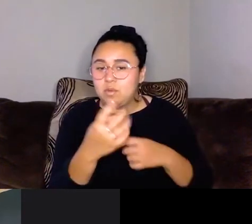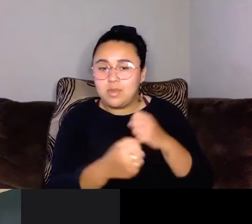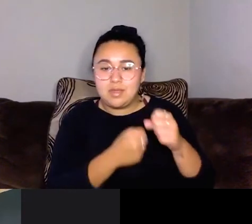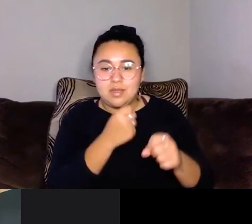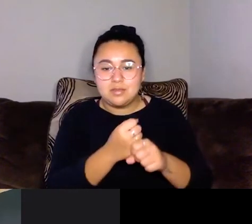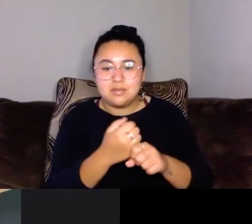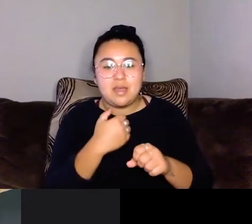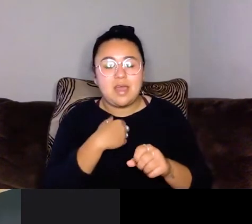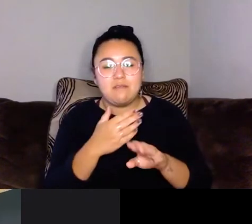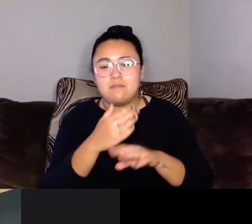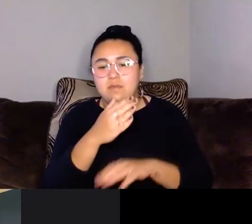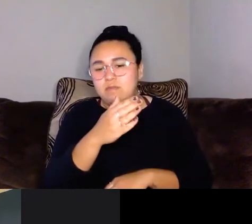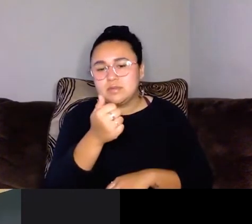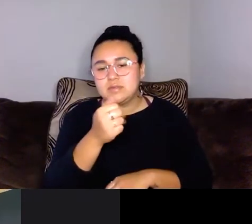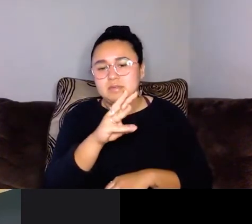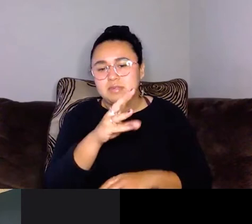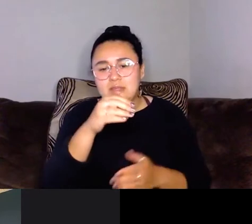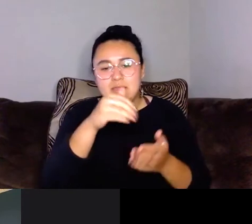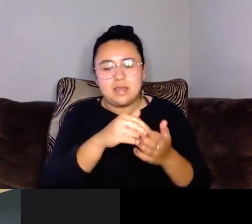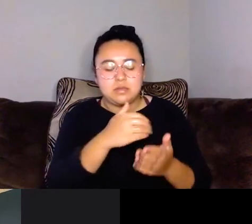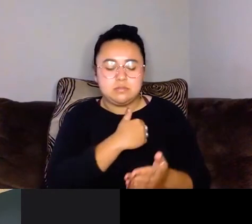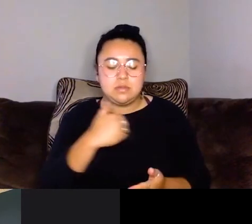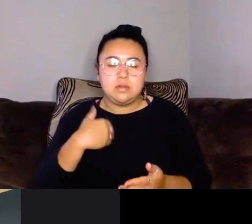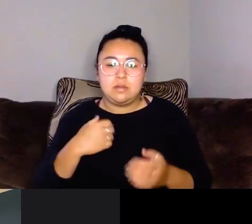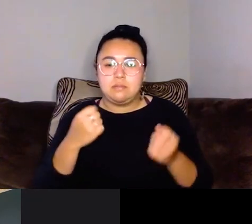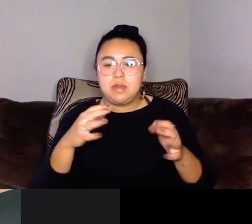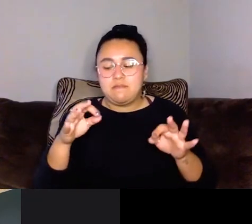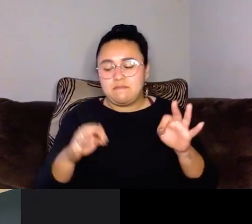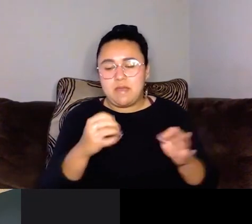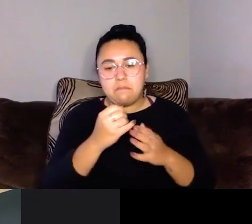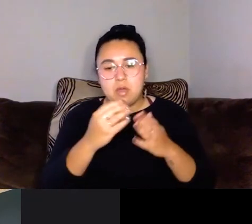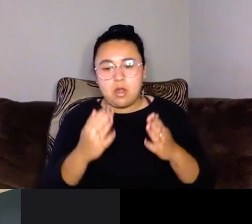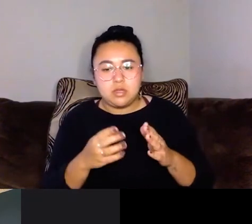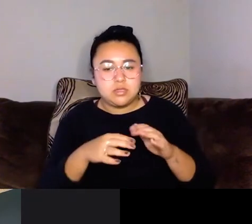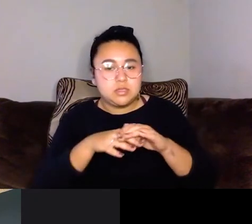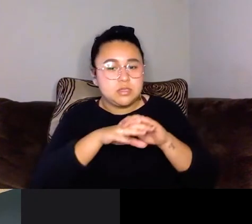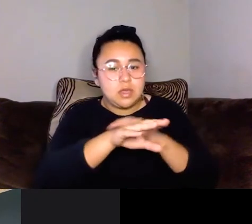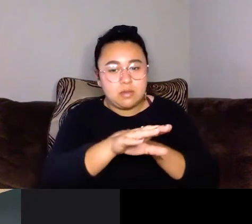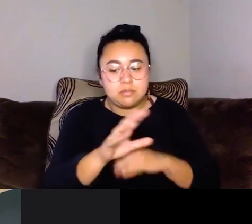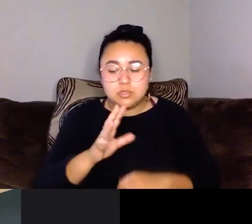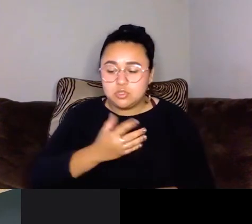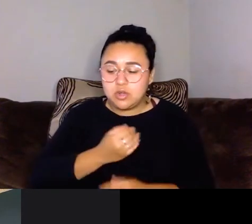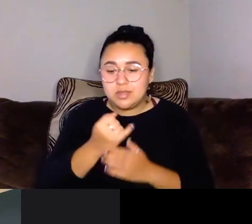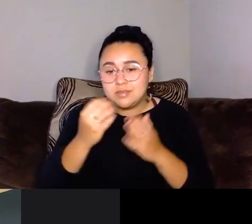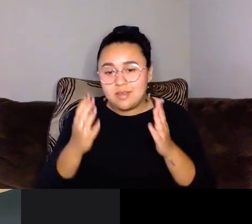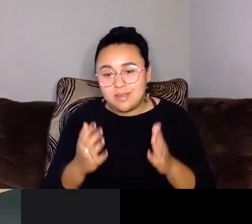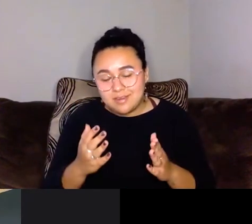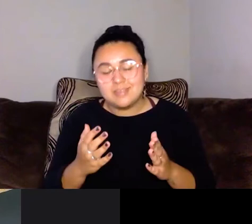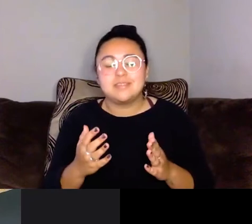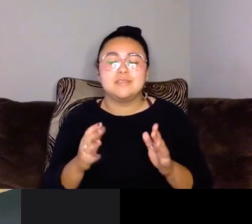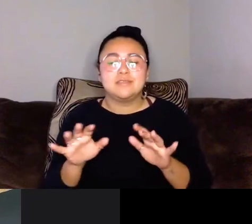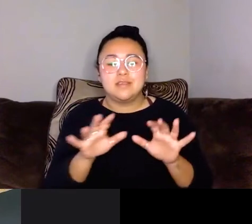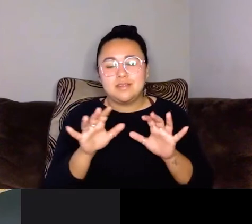over 16,000 members. A lot of femme artists have come in, a lot of trans artists and